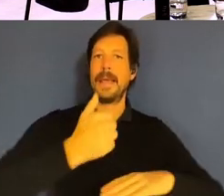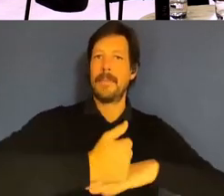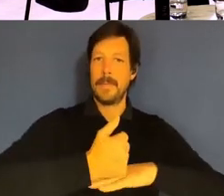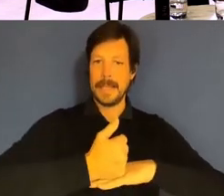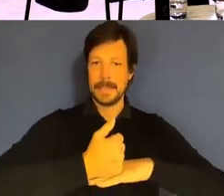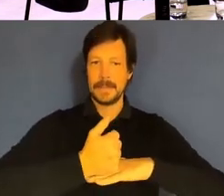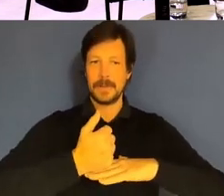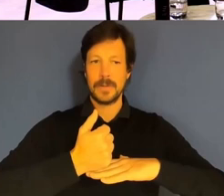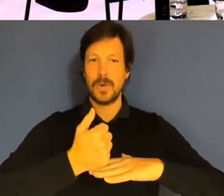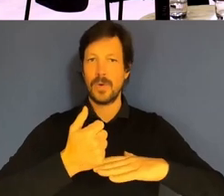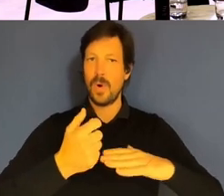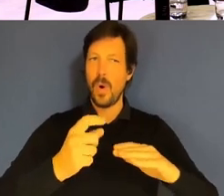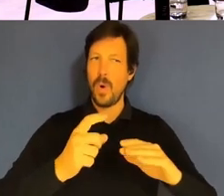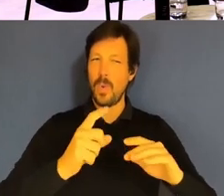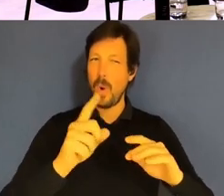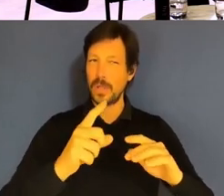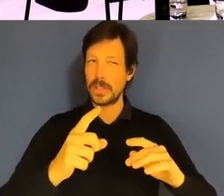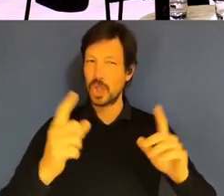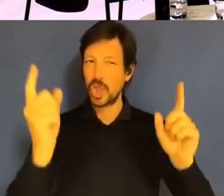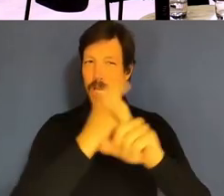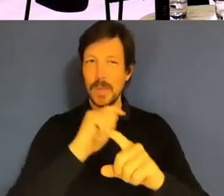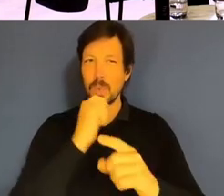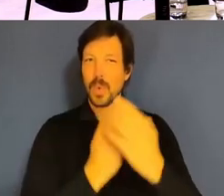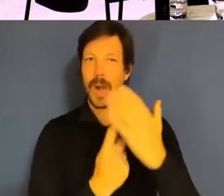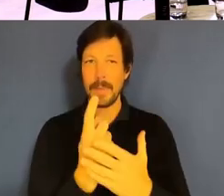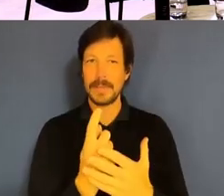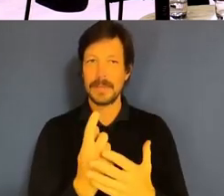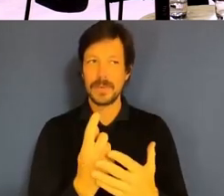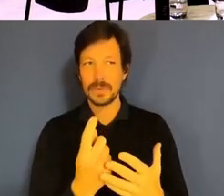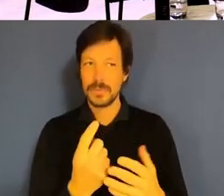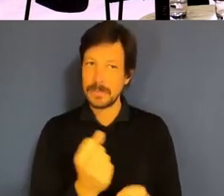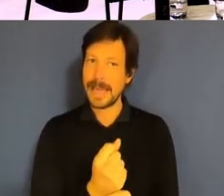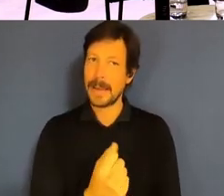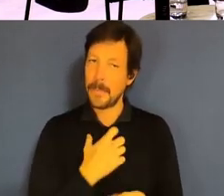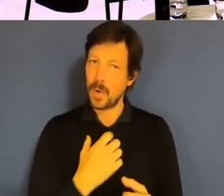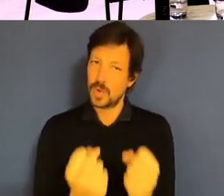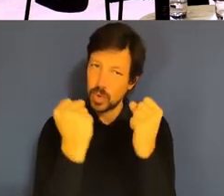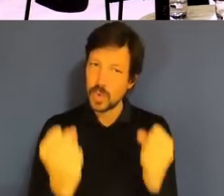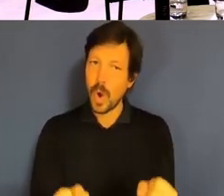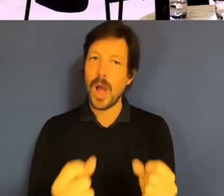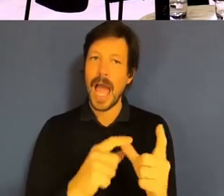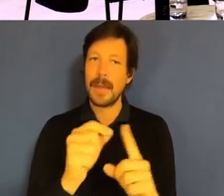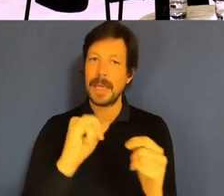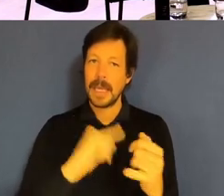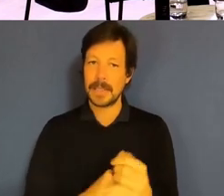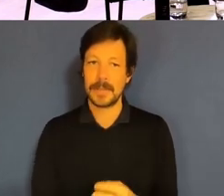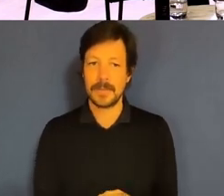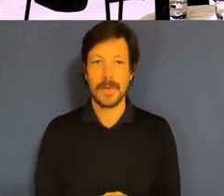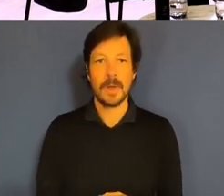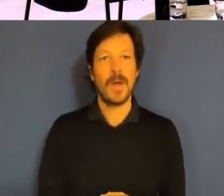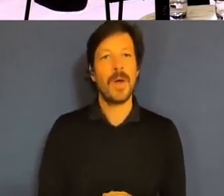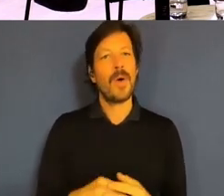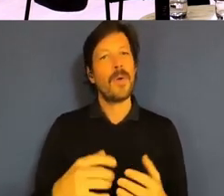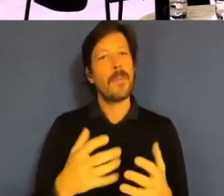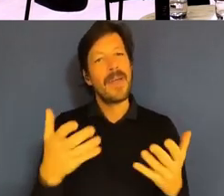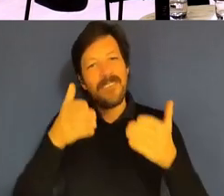expect will occur to build a stronger APS that's very focused on outcomes for community, as the